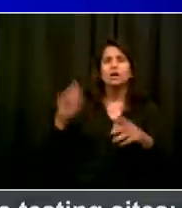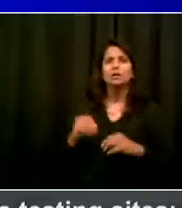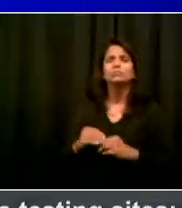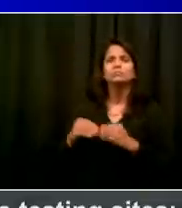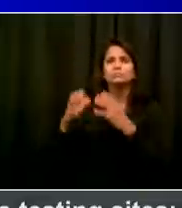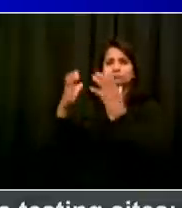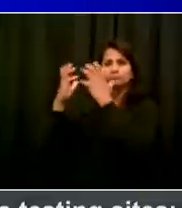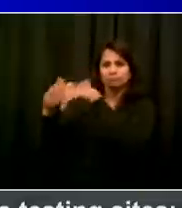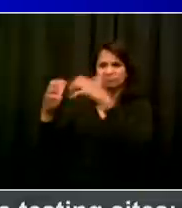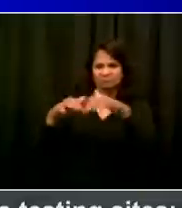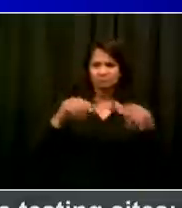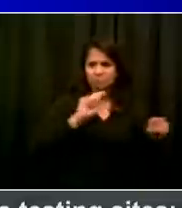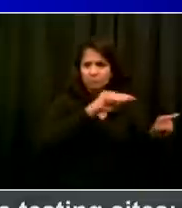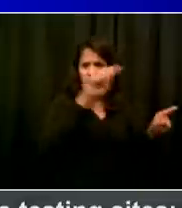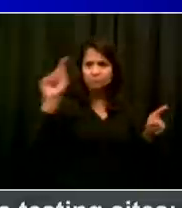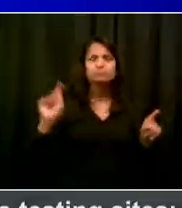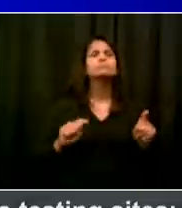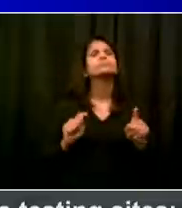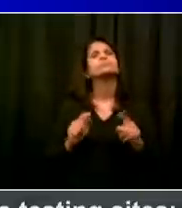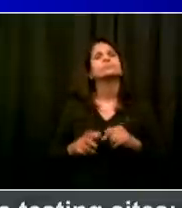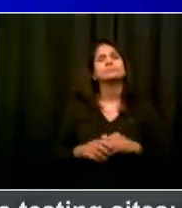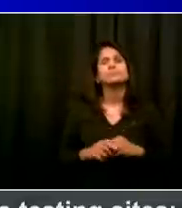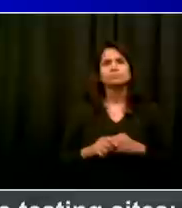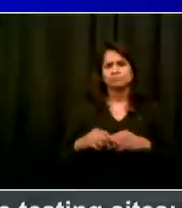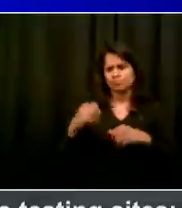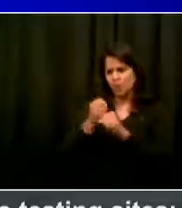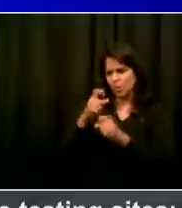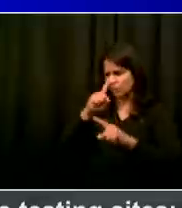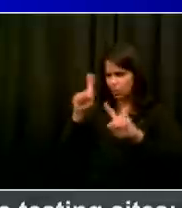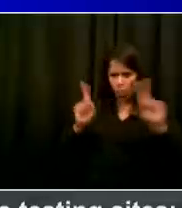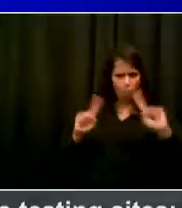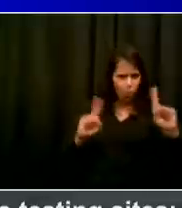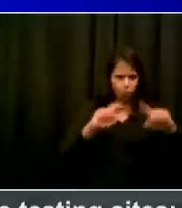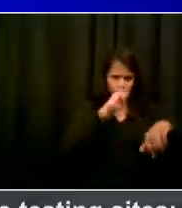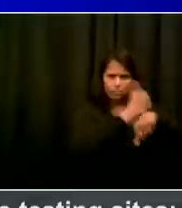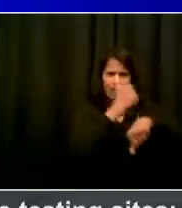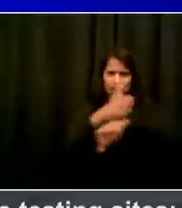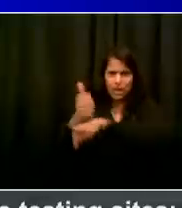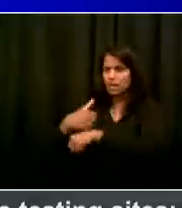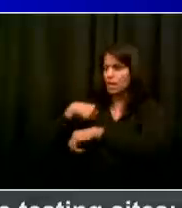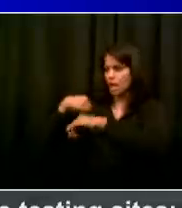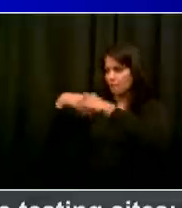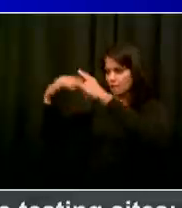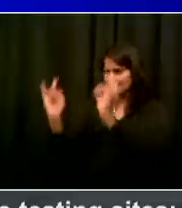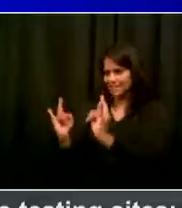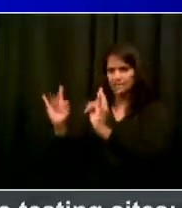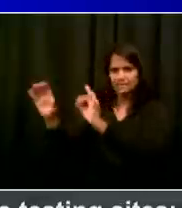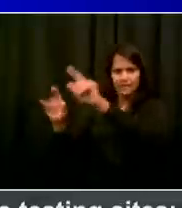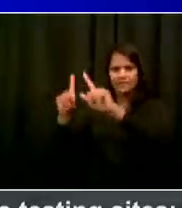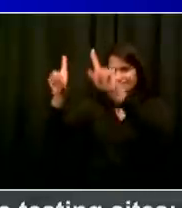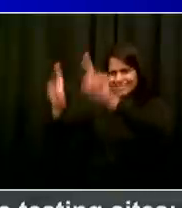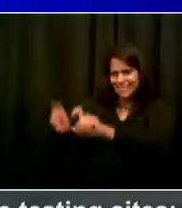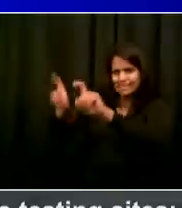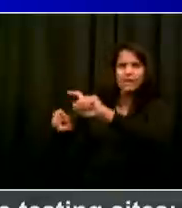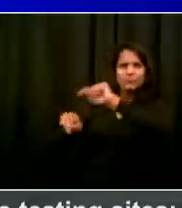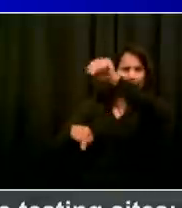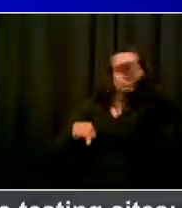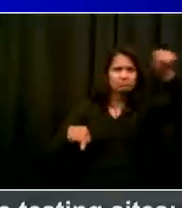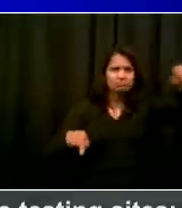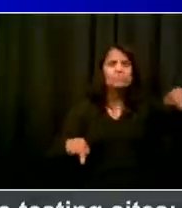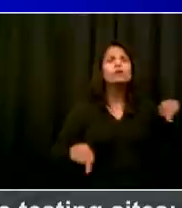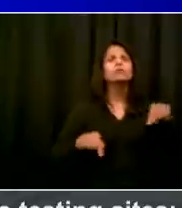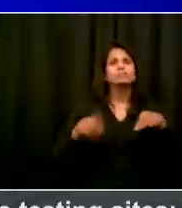get me testing. And because of your commitment, I was able to say, we're going to provide these machines to doctors'